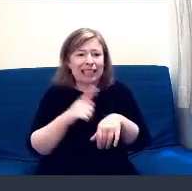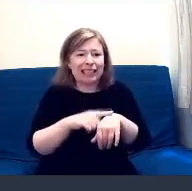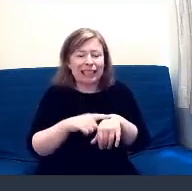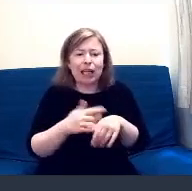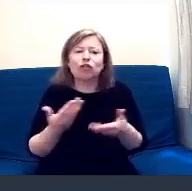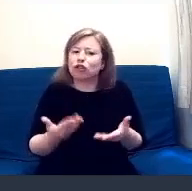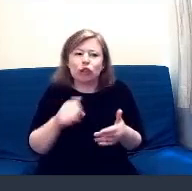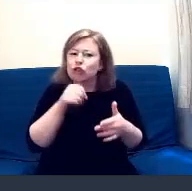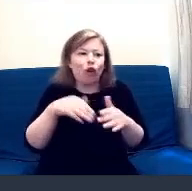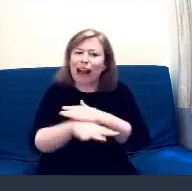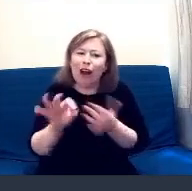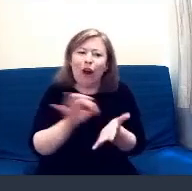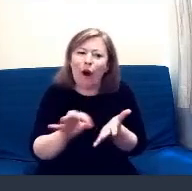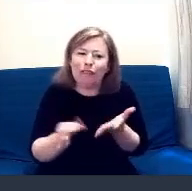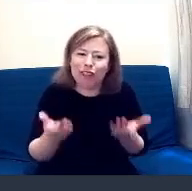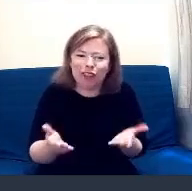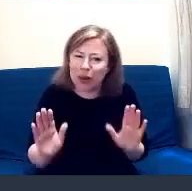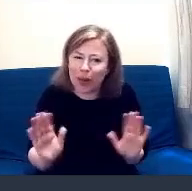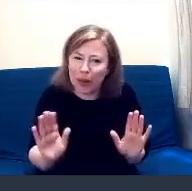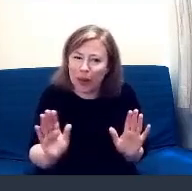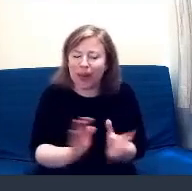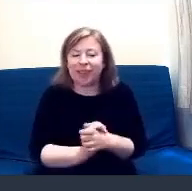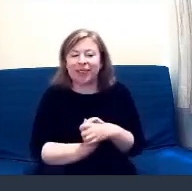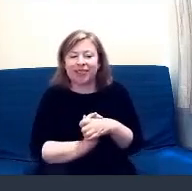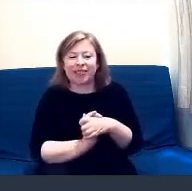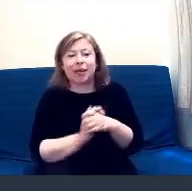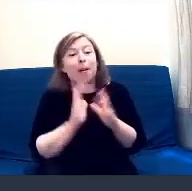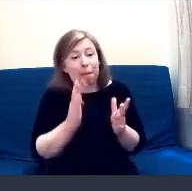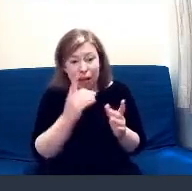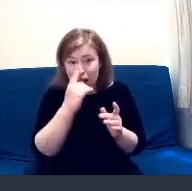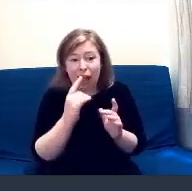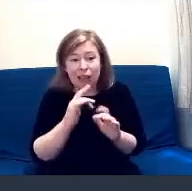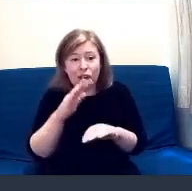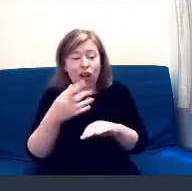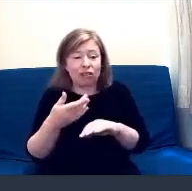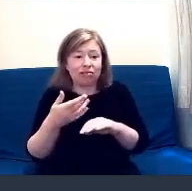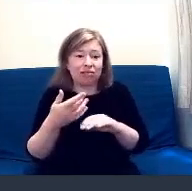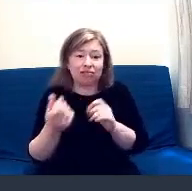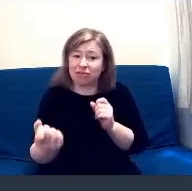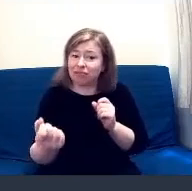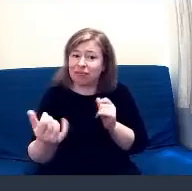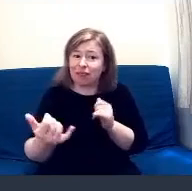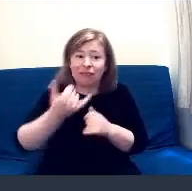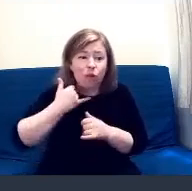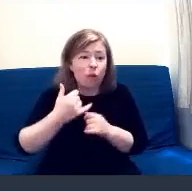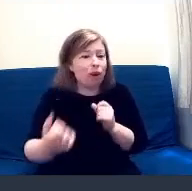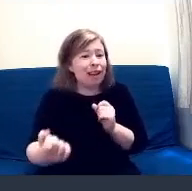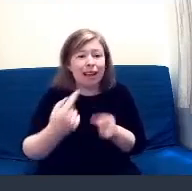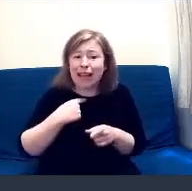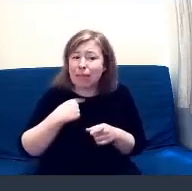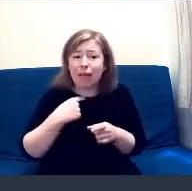now, but virtually anywhere. Call us, email us